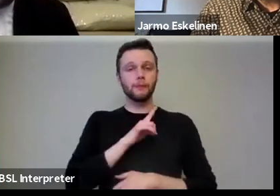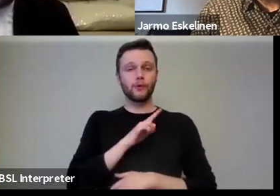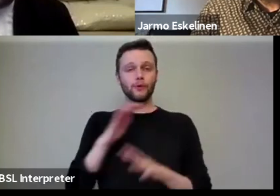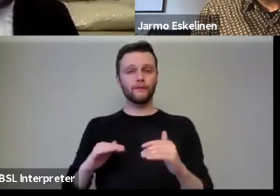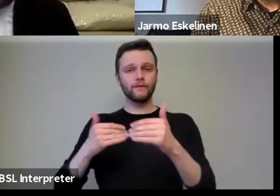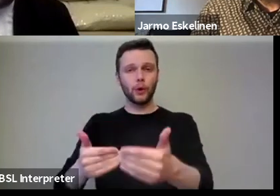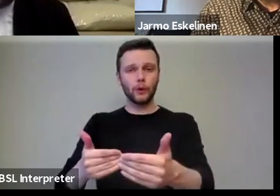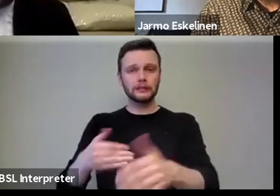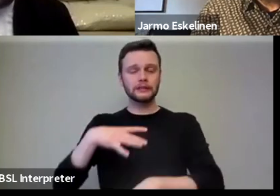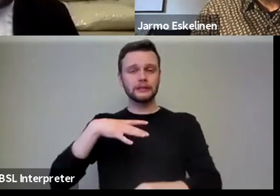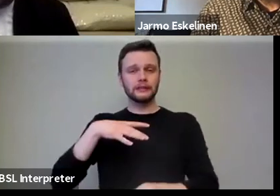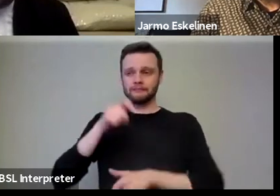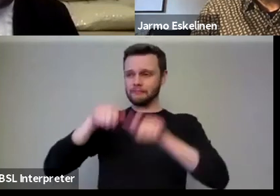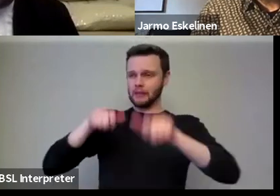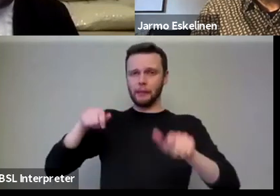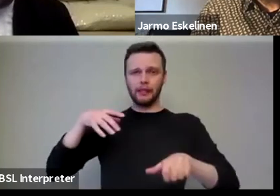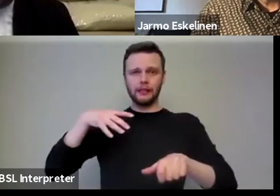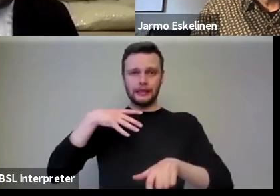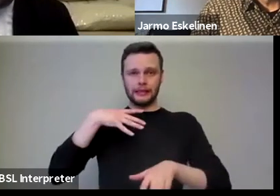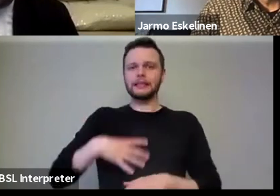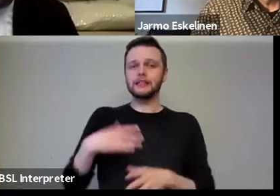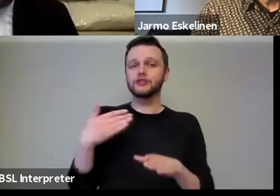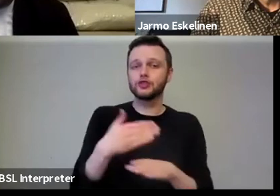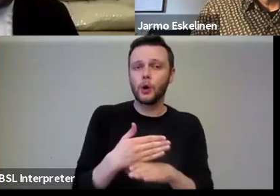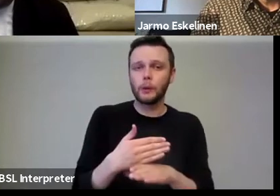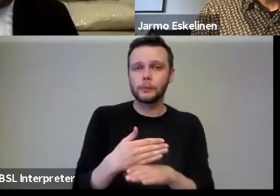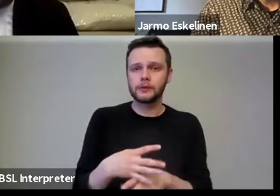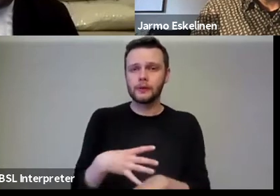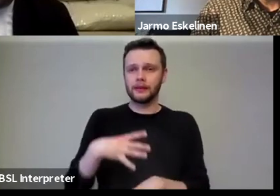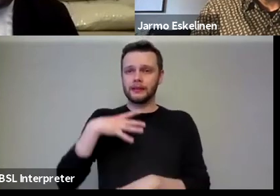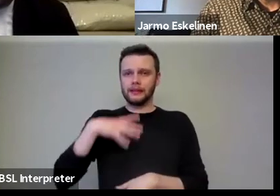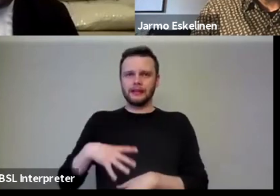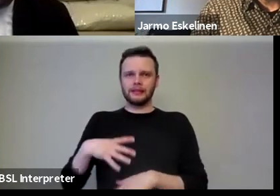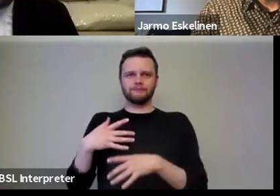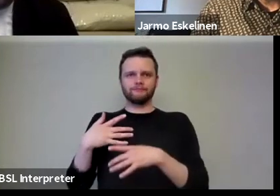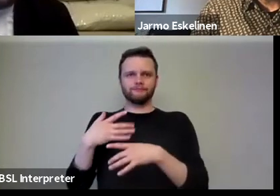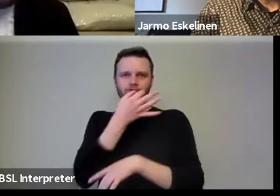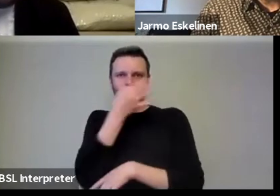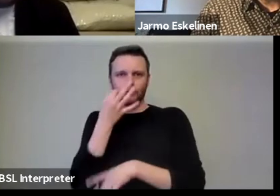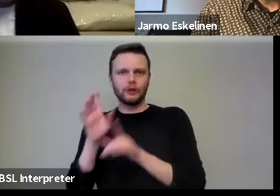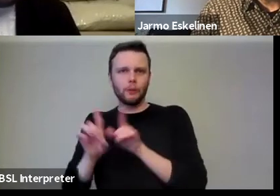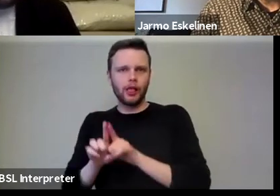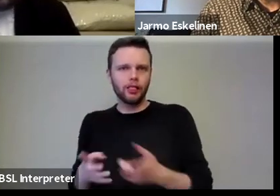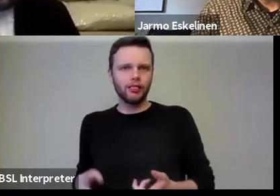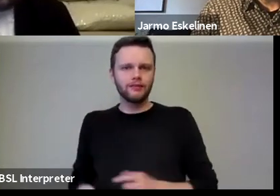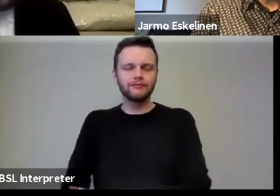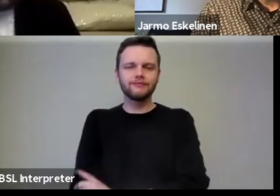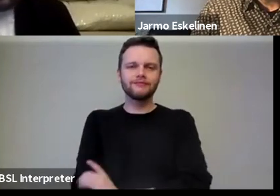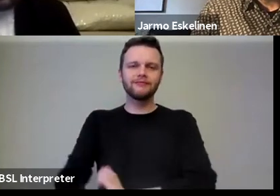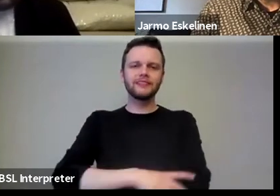people don't, well, they need jobs, but they need roses too, in the words of those famous suffragettes. And